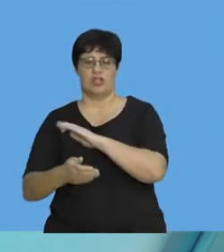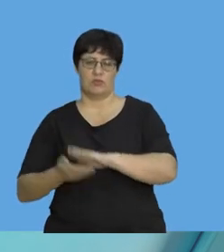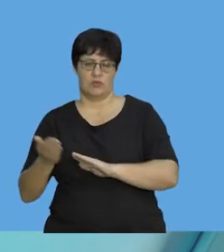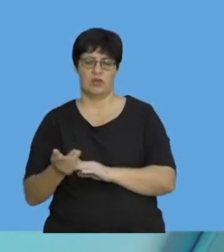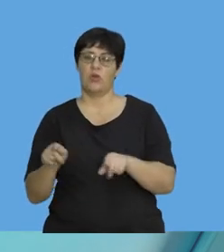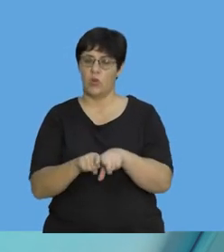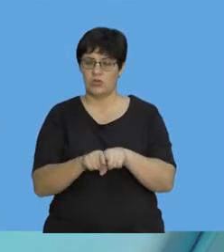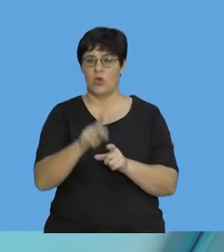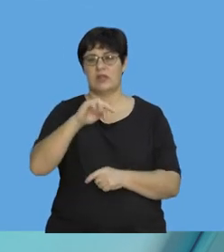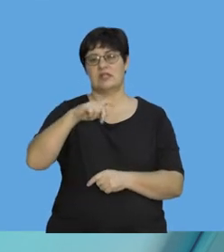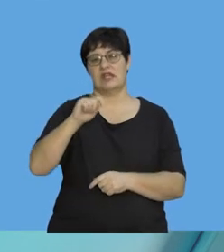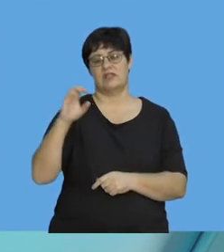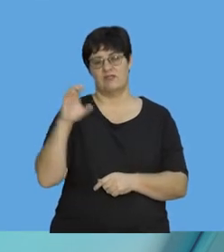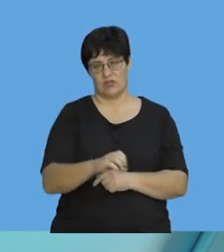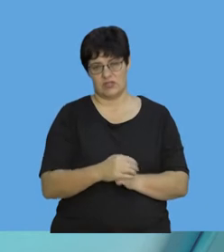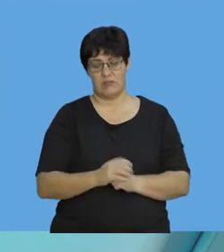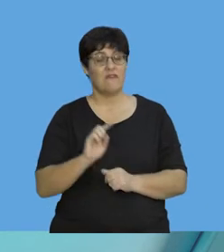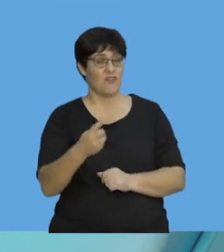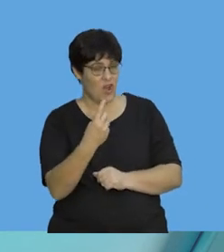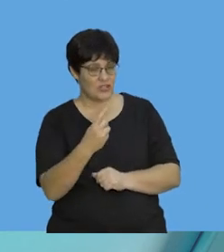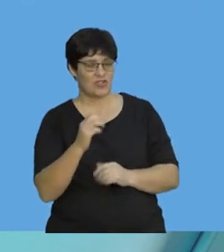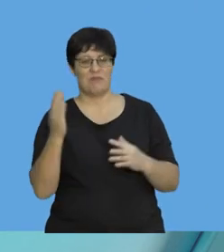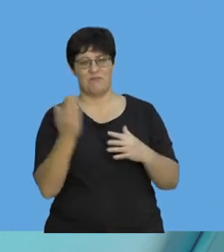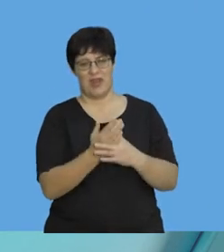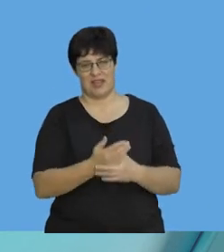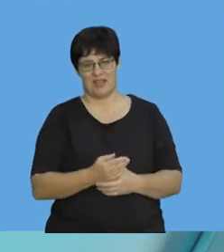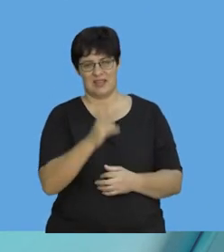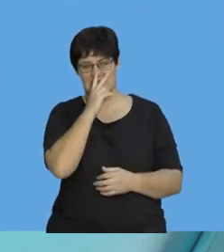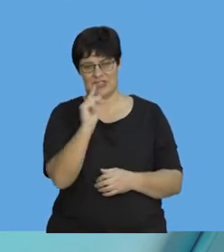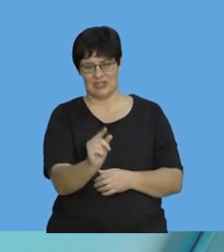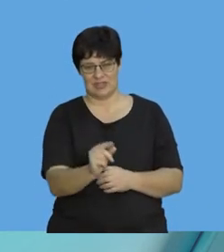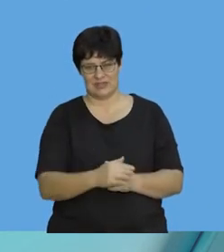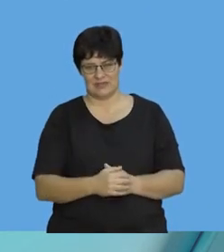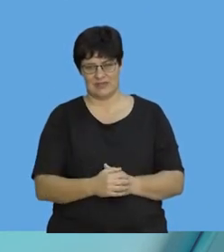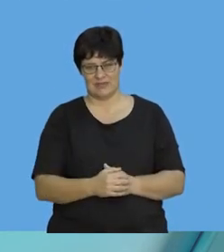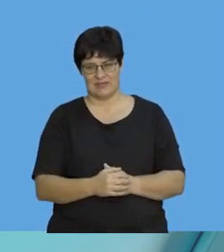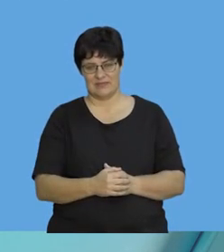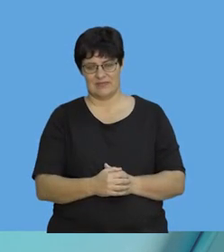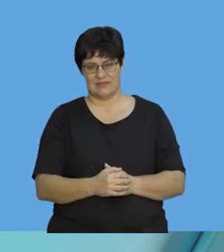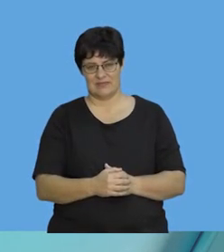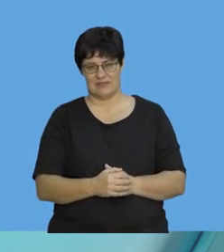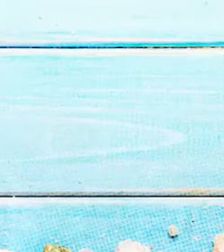in momentum and for net force. But we're going to do that after a short break. So, I'll see you in a couple of minutes.